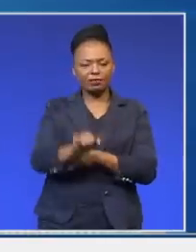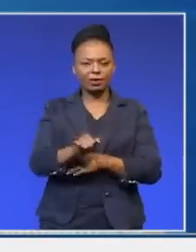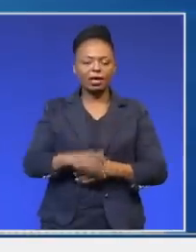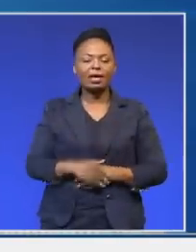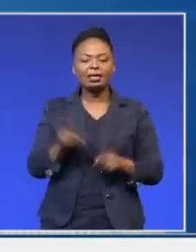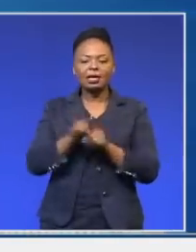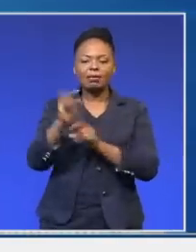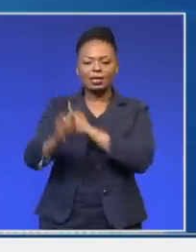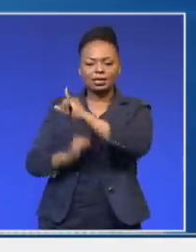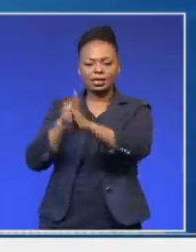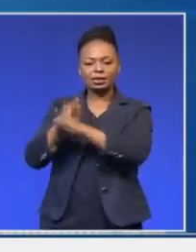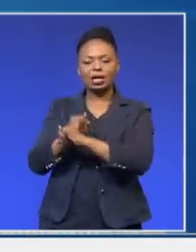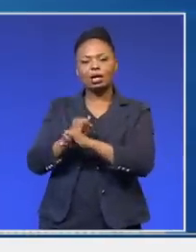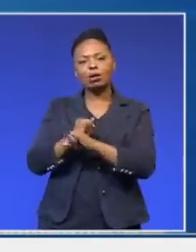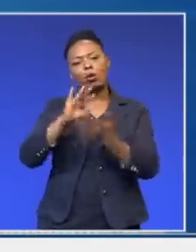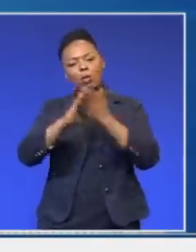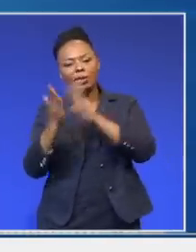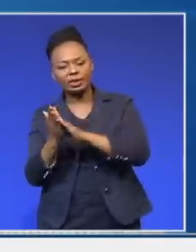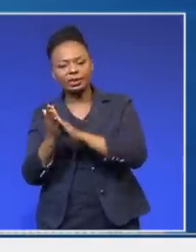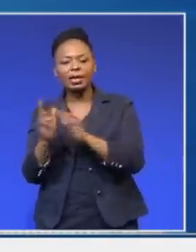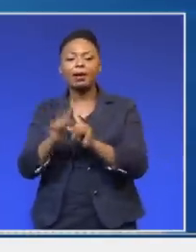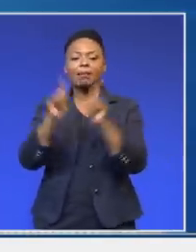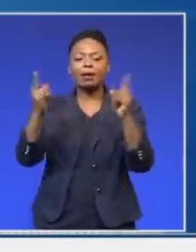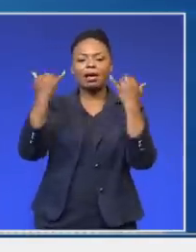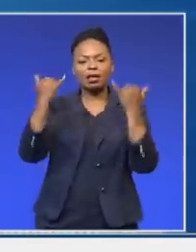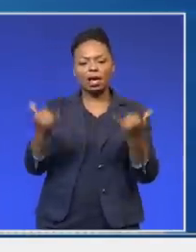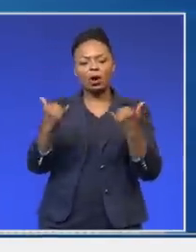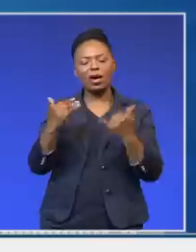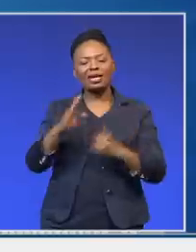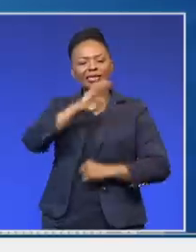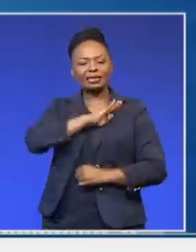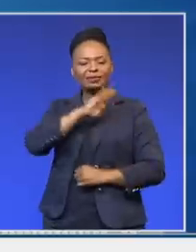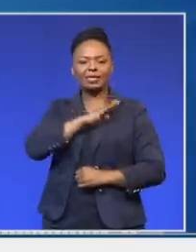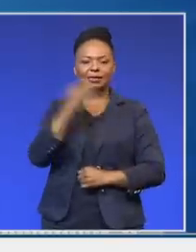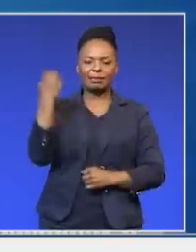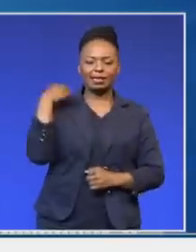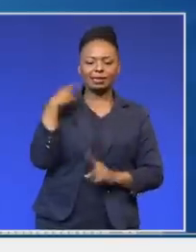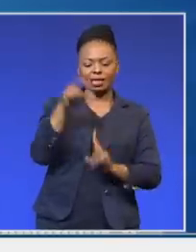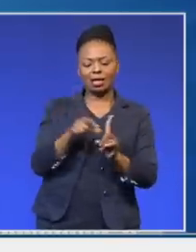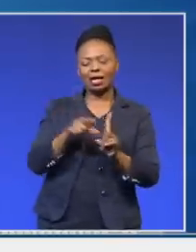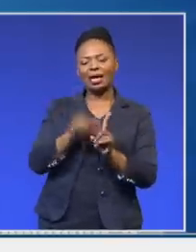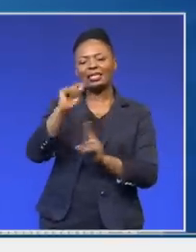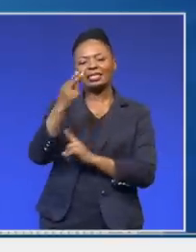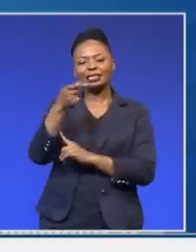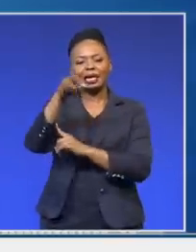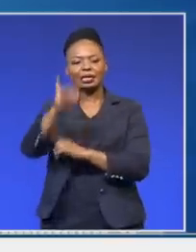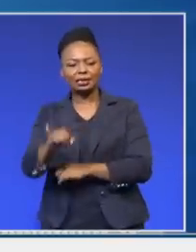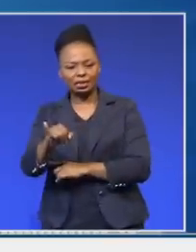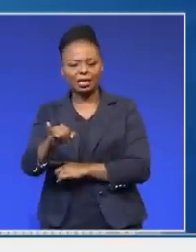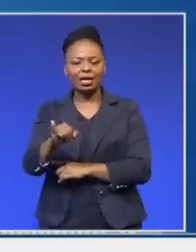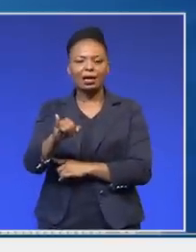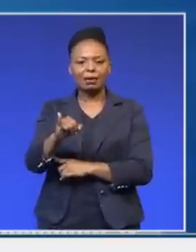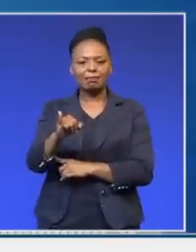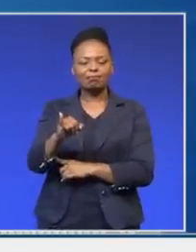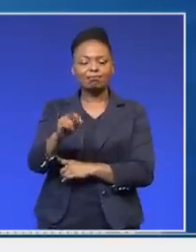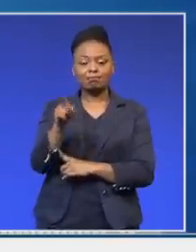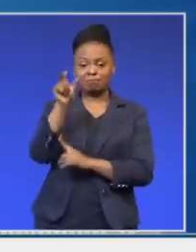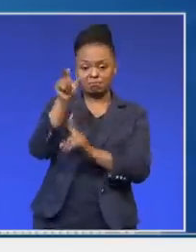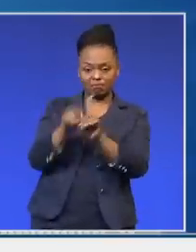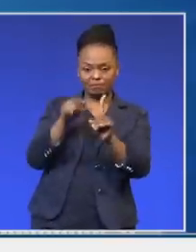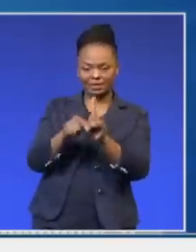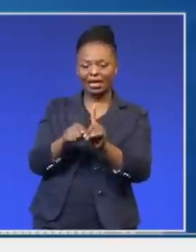international community as well. But then again, with the Defence Minister last year, Tandi Mudisa, saying that whatever the cargo ship was,